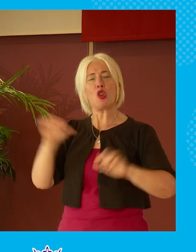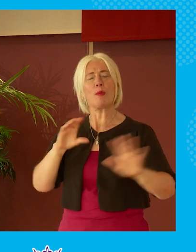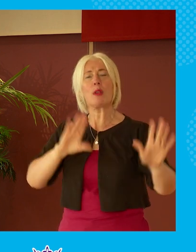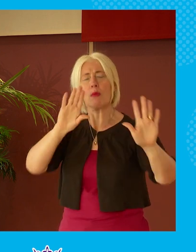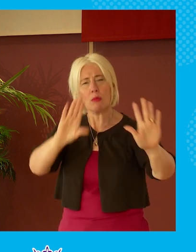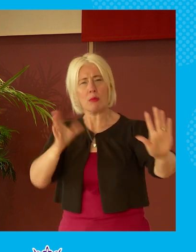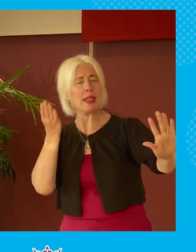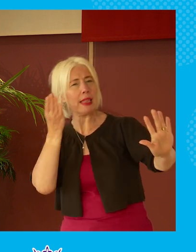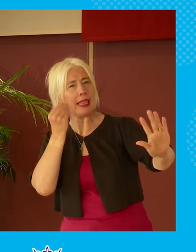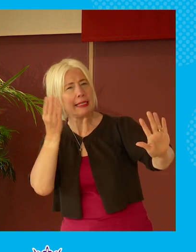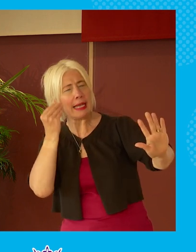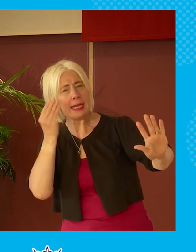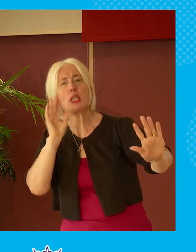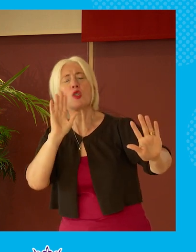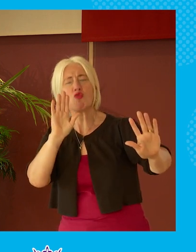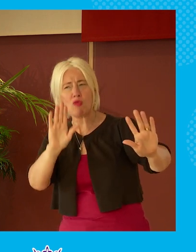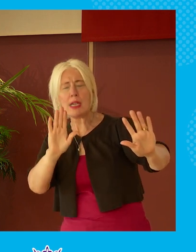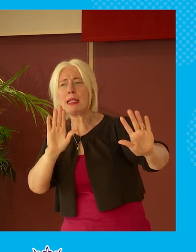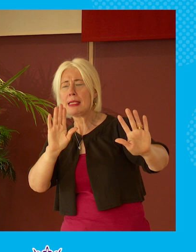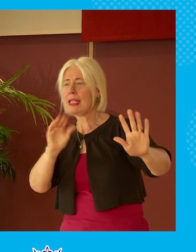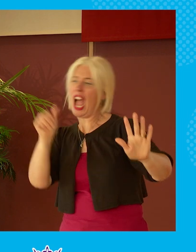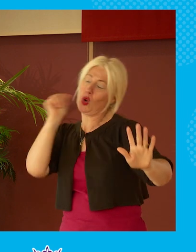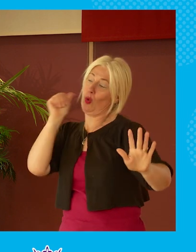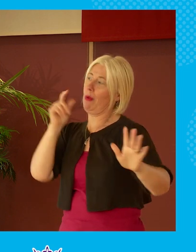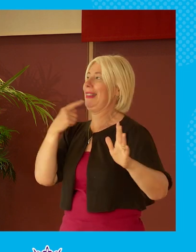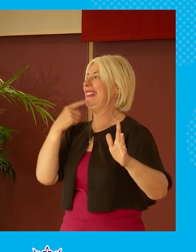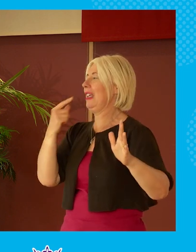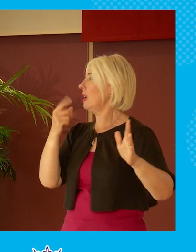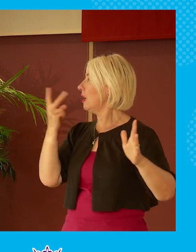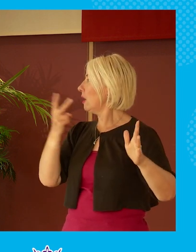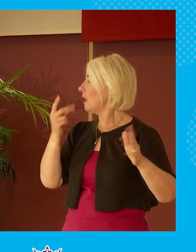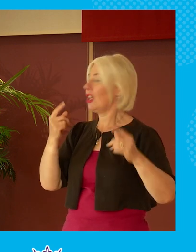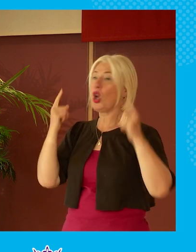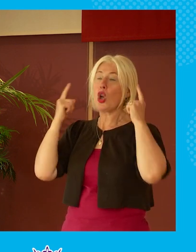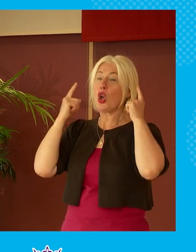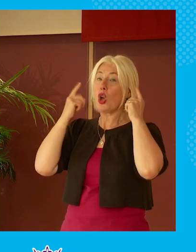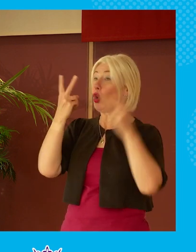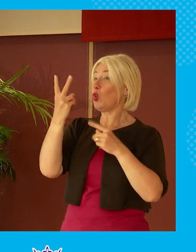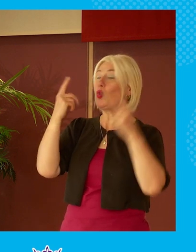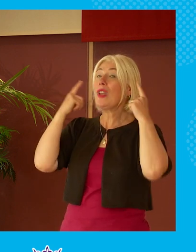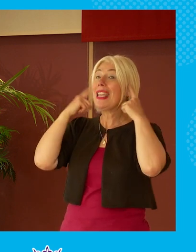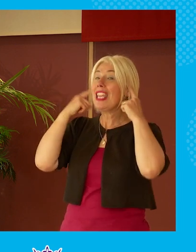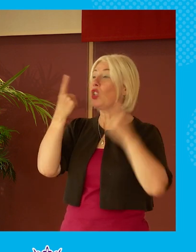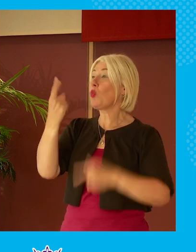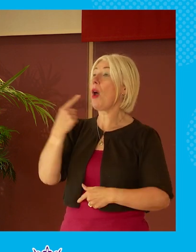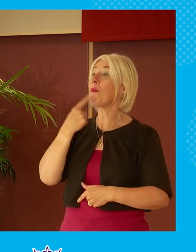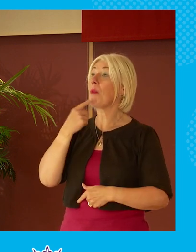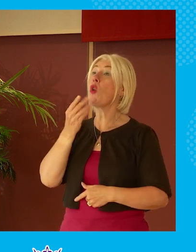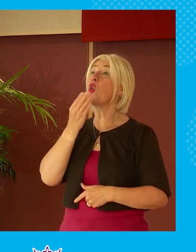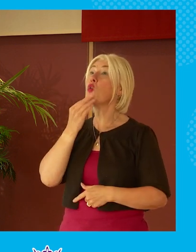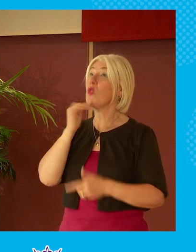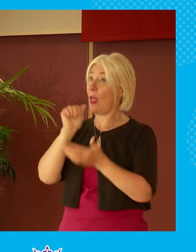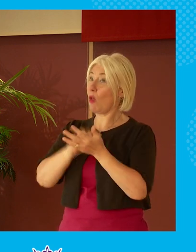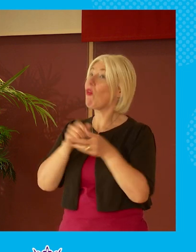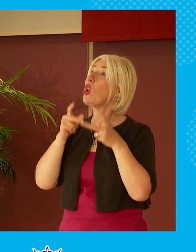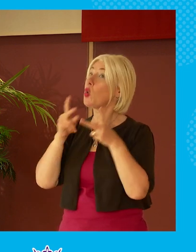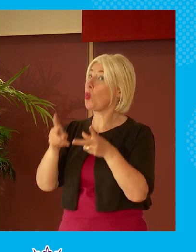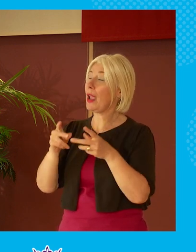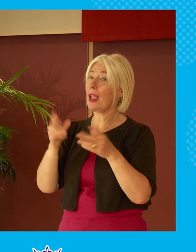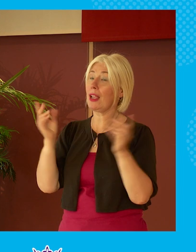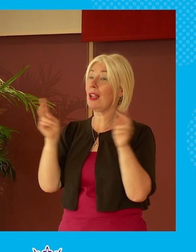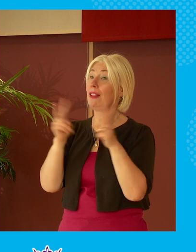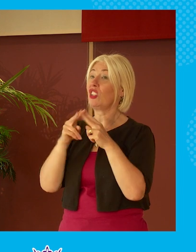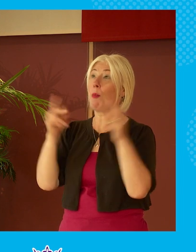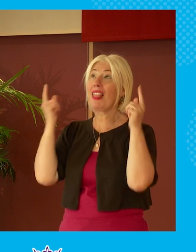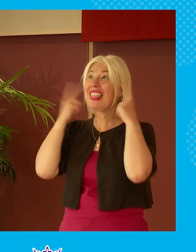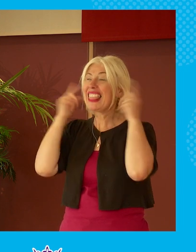um i think you know it's a bit of a cliche but you know we have two ears and one mouth and that proportion is probably appropriate and i do question whether